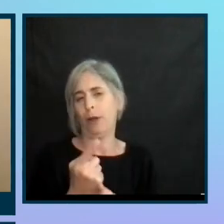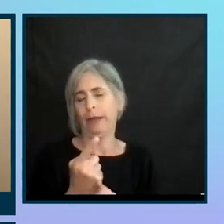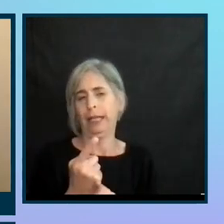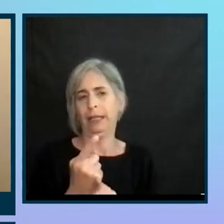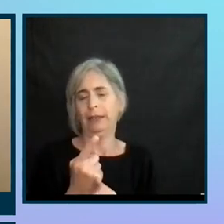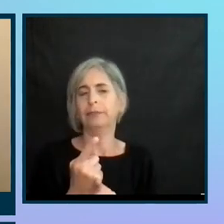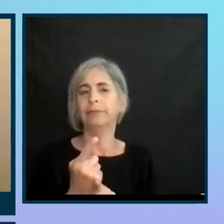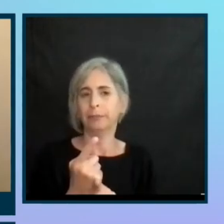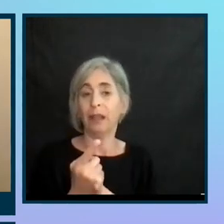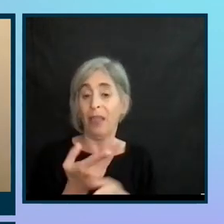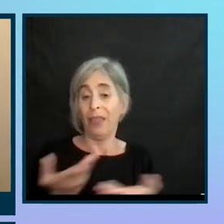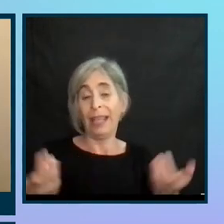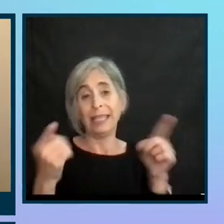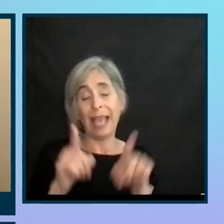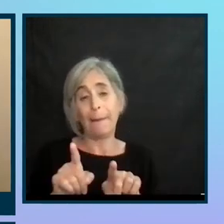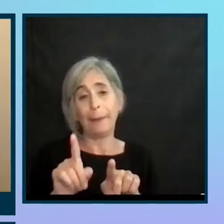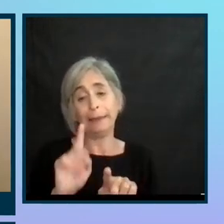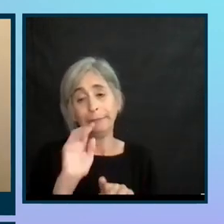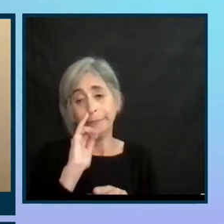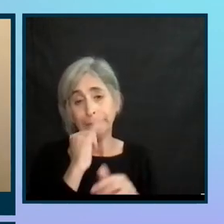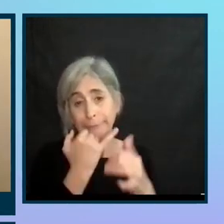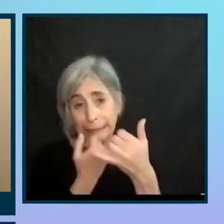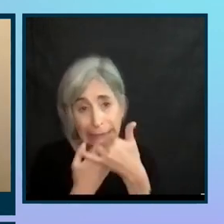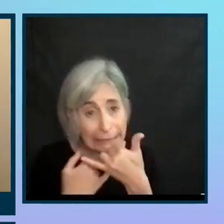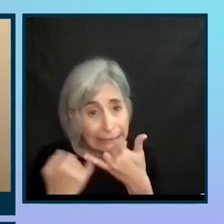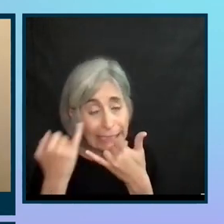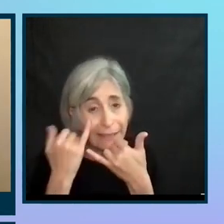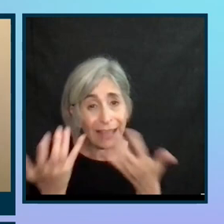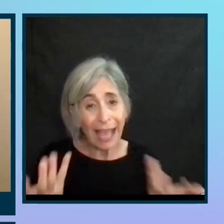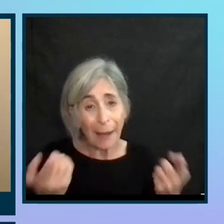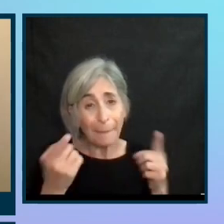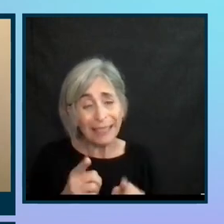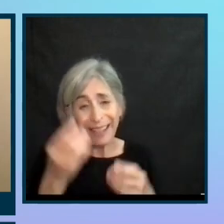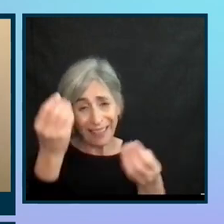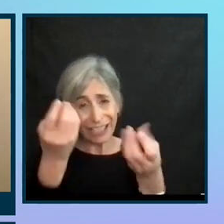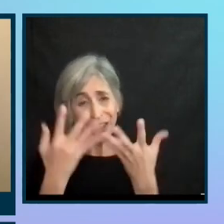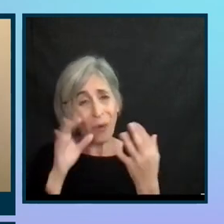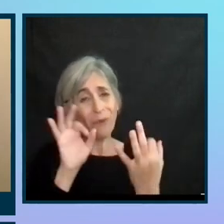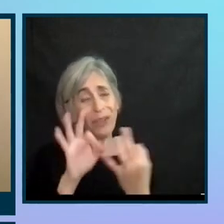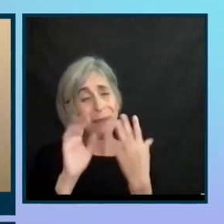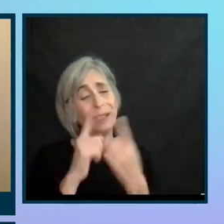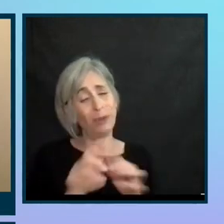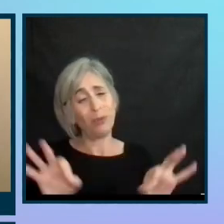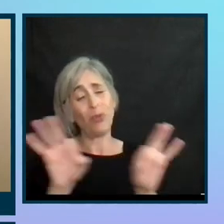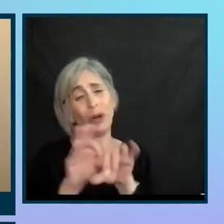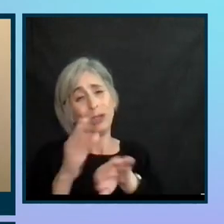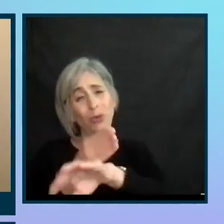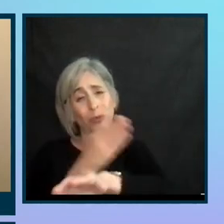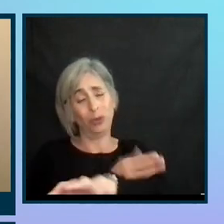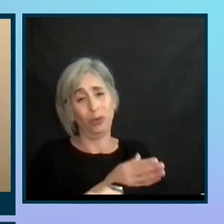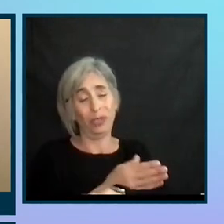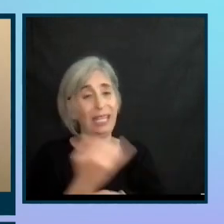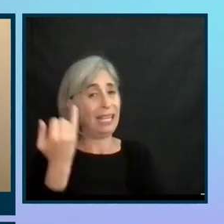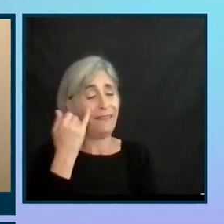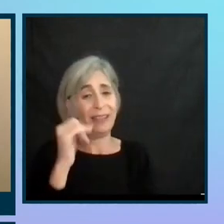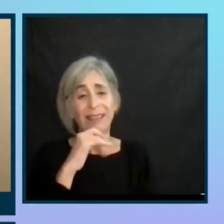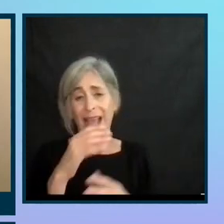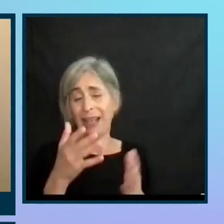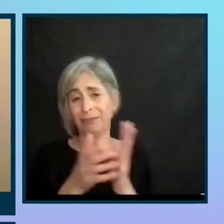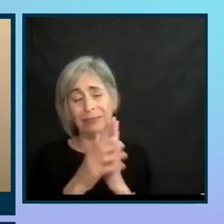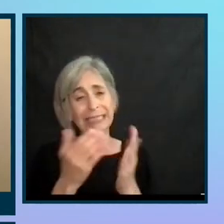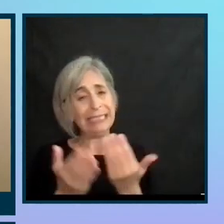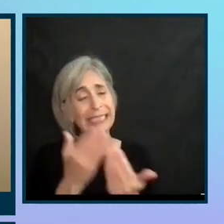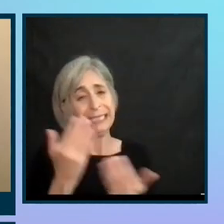there are things that happen to get through. So we do want to hear from you when there are things that are not working well for you and we'll do our best to fix those.